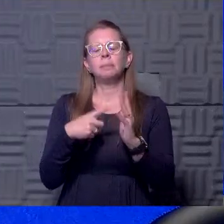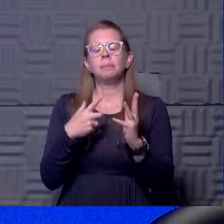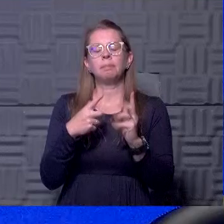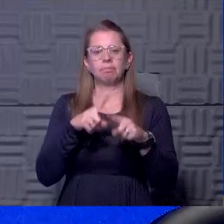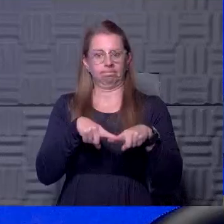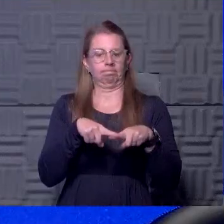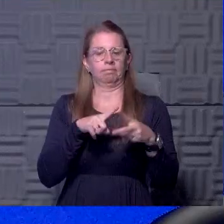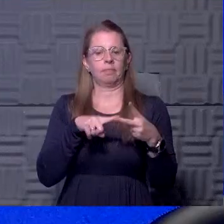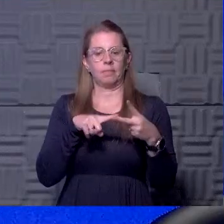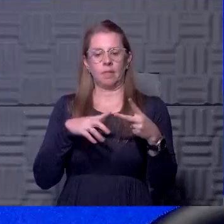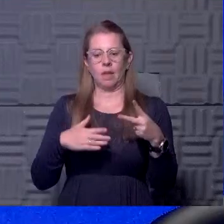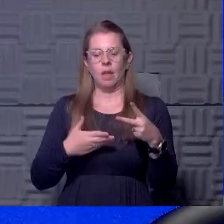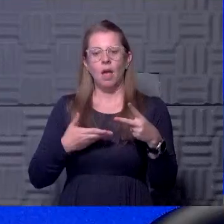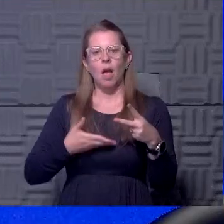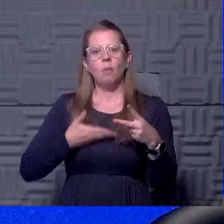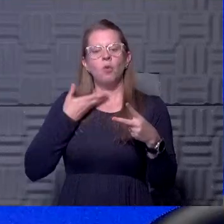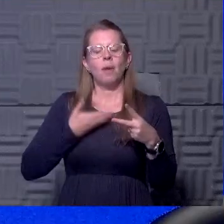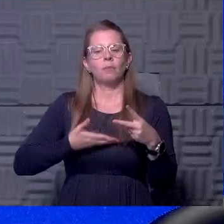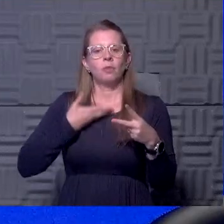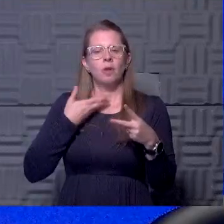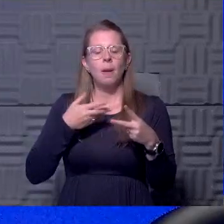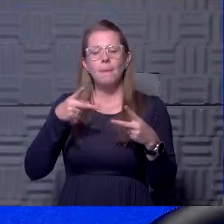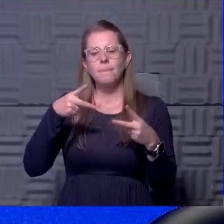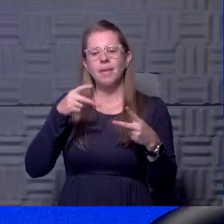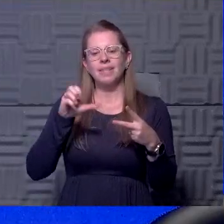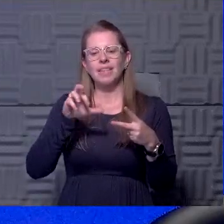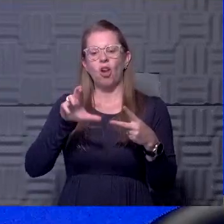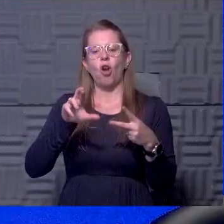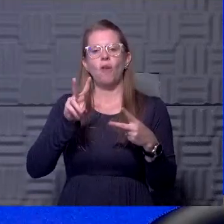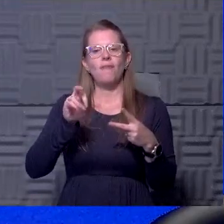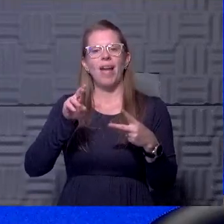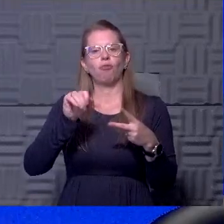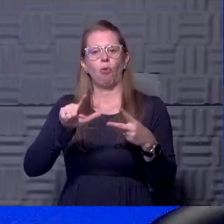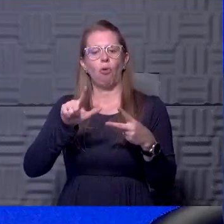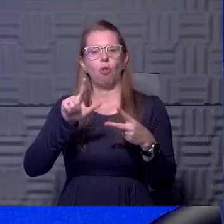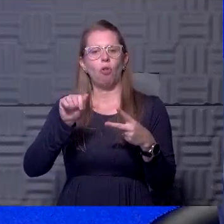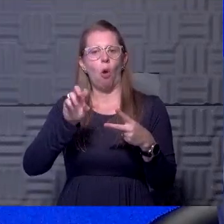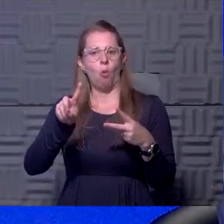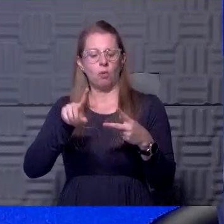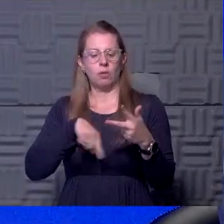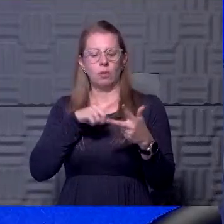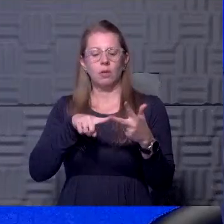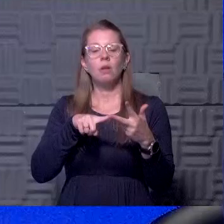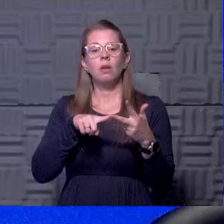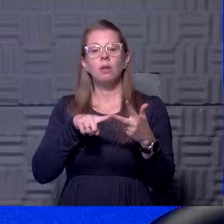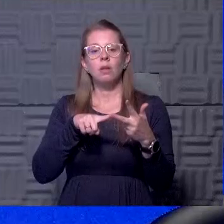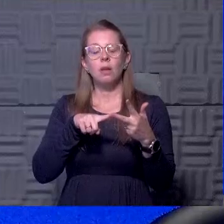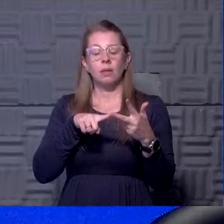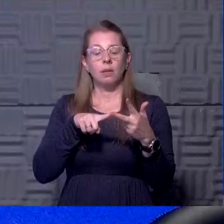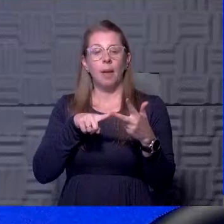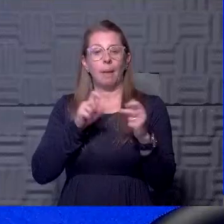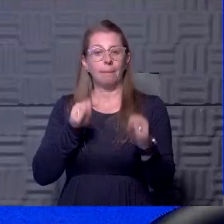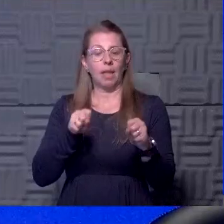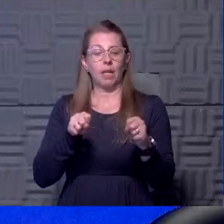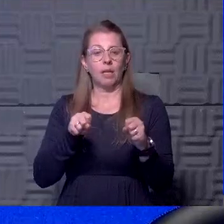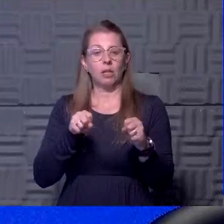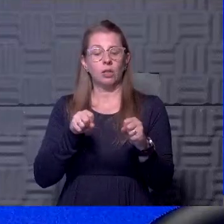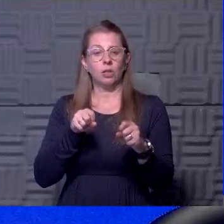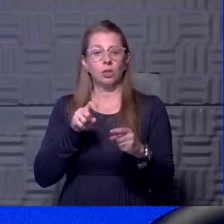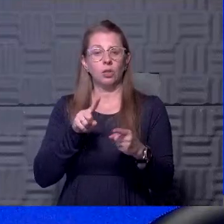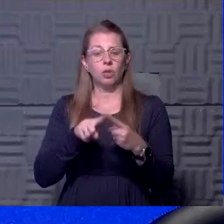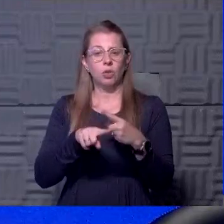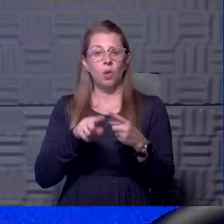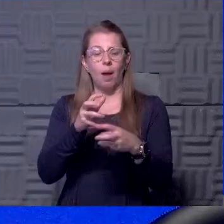on upper respiratory tract, PCR viral load, as well as the ability to obtain replication